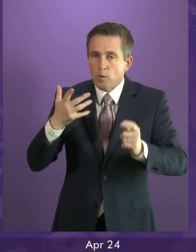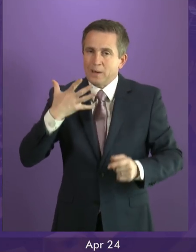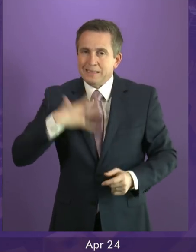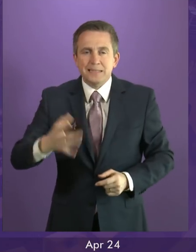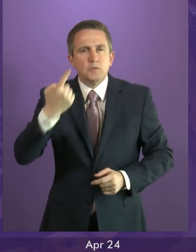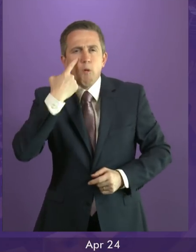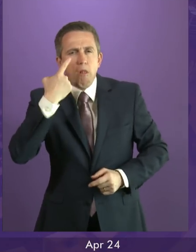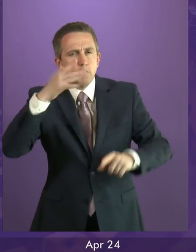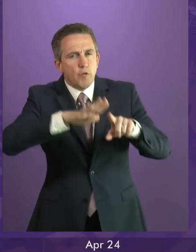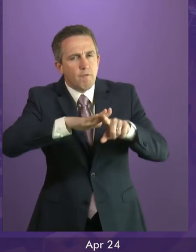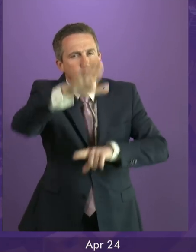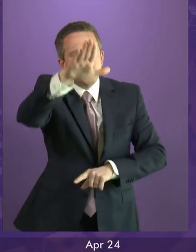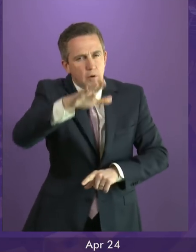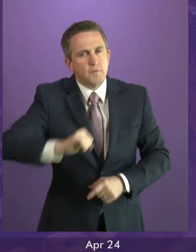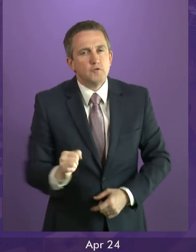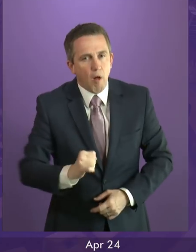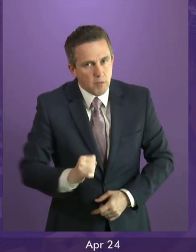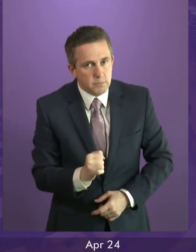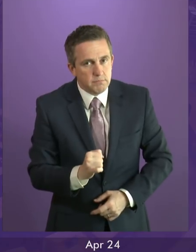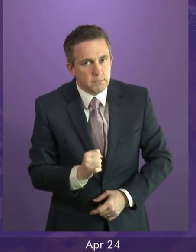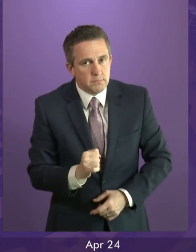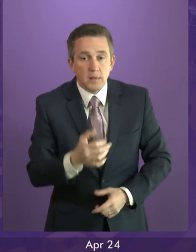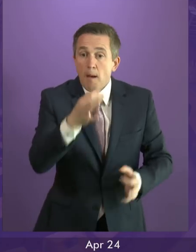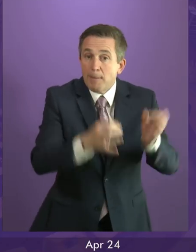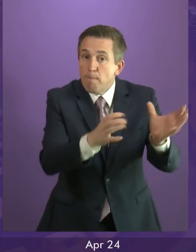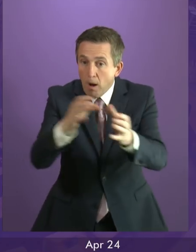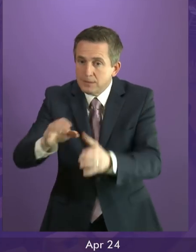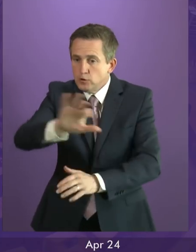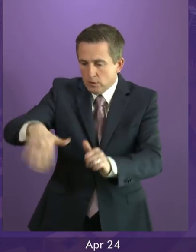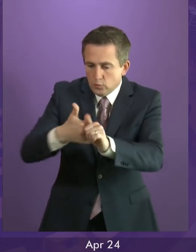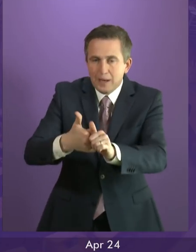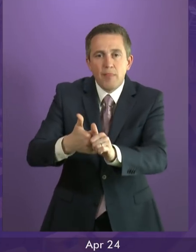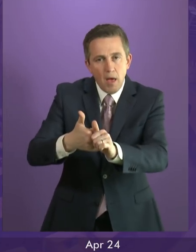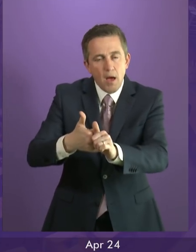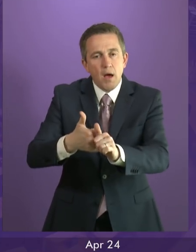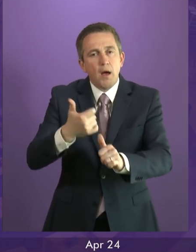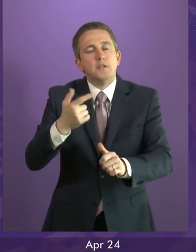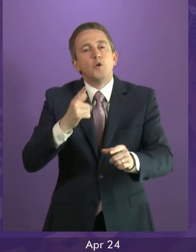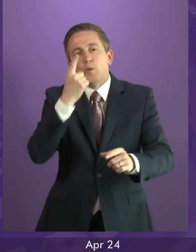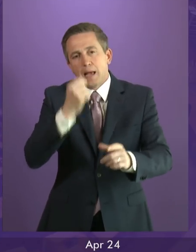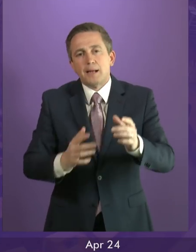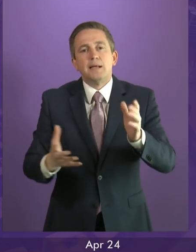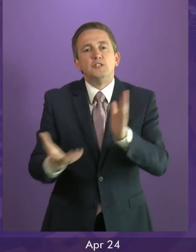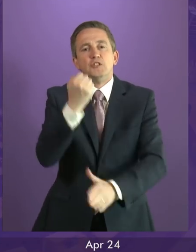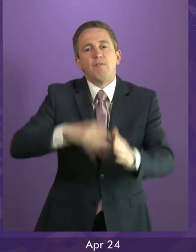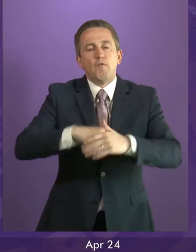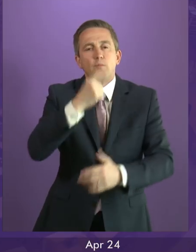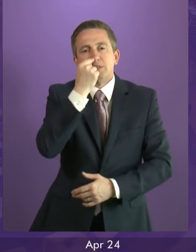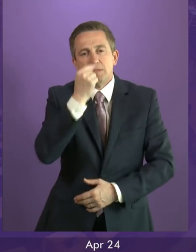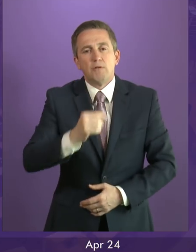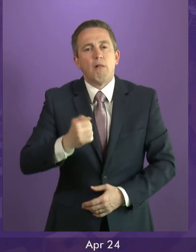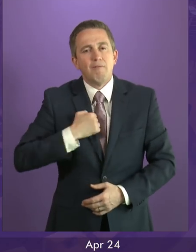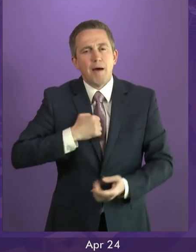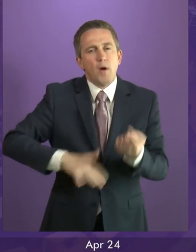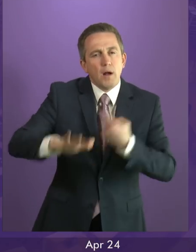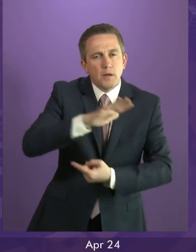future. Let us do so together with confidence in the potential of our country and with confidence in the potential